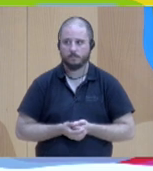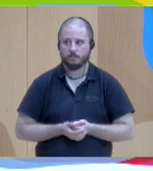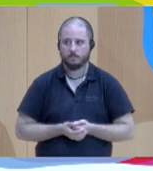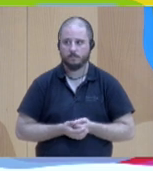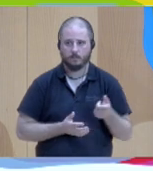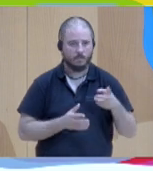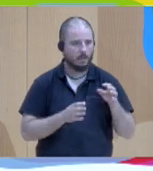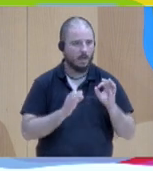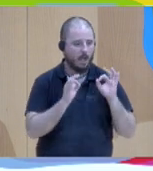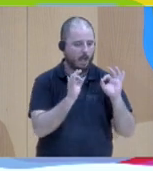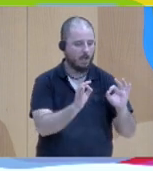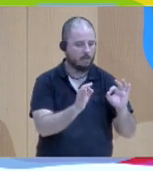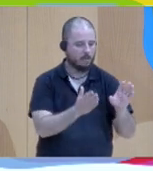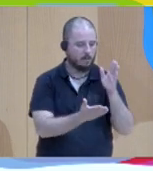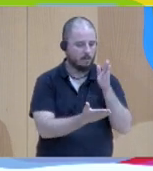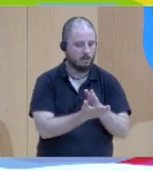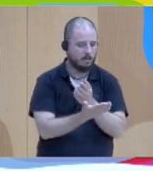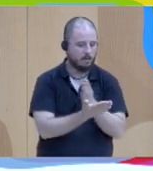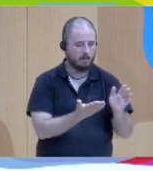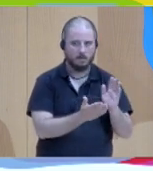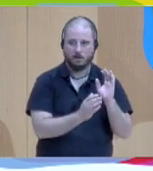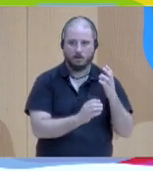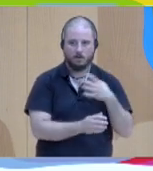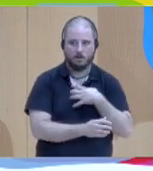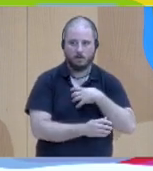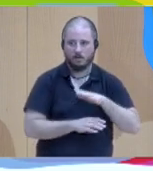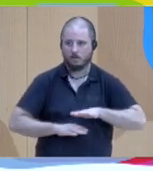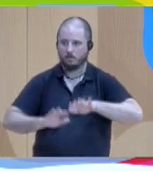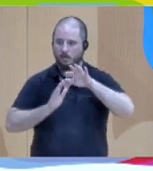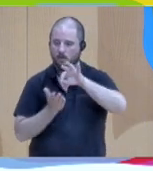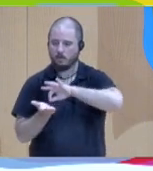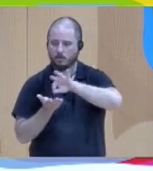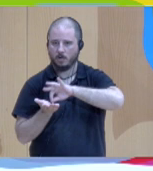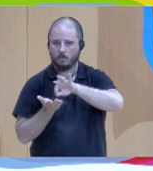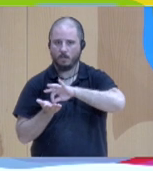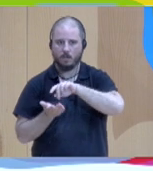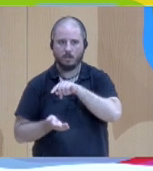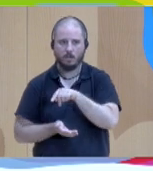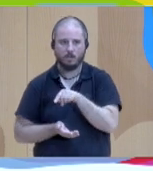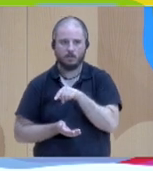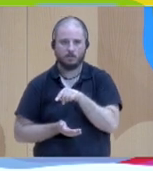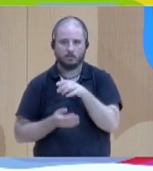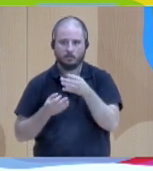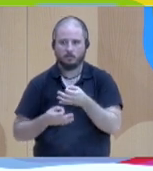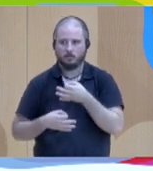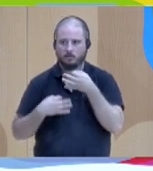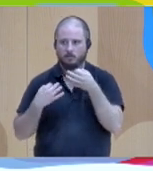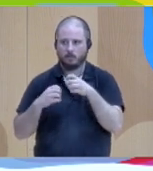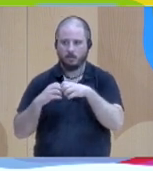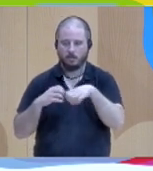this. But in the service system, it will be divided into slices. So your life is met in slices.